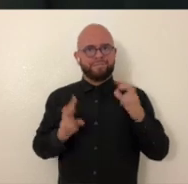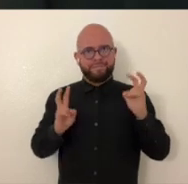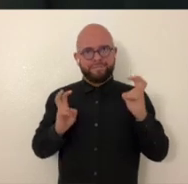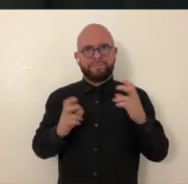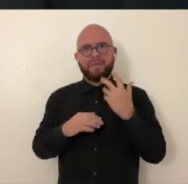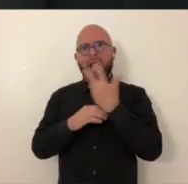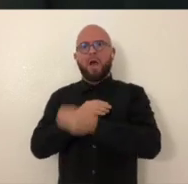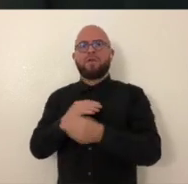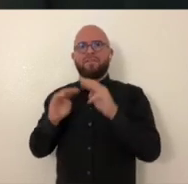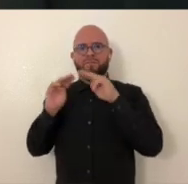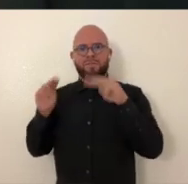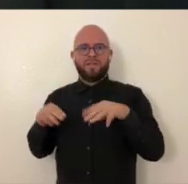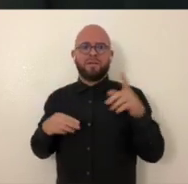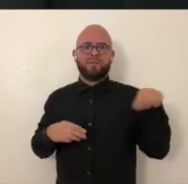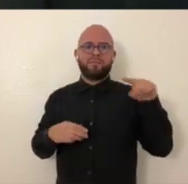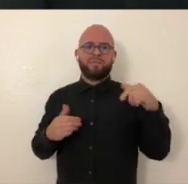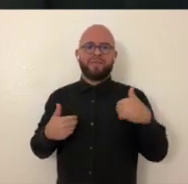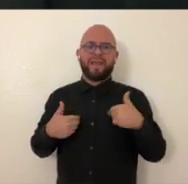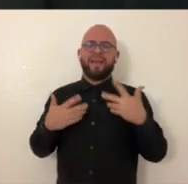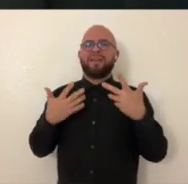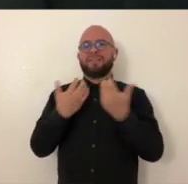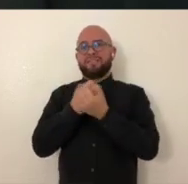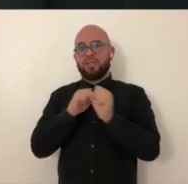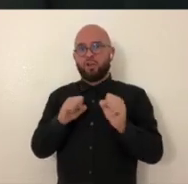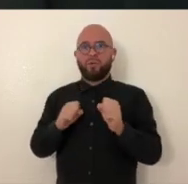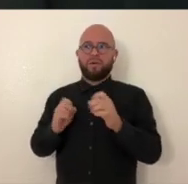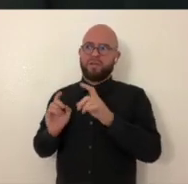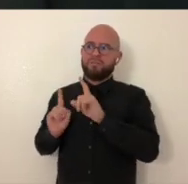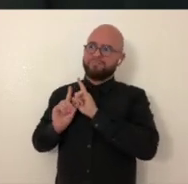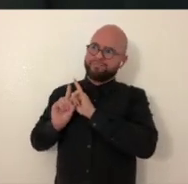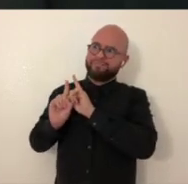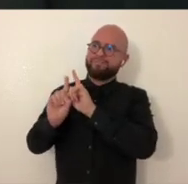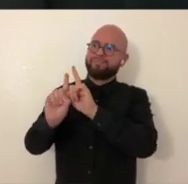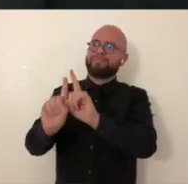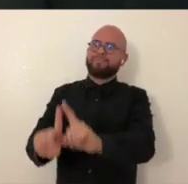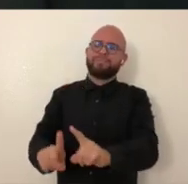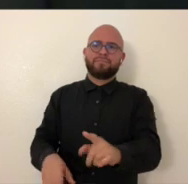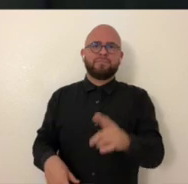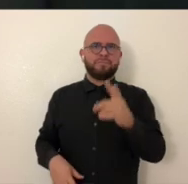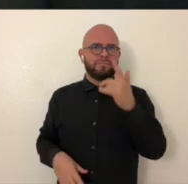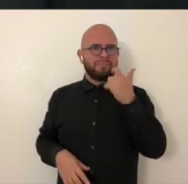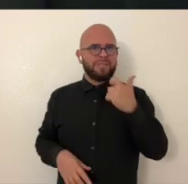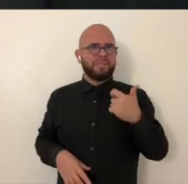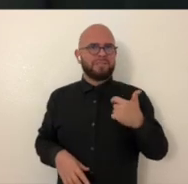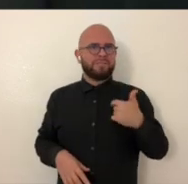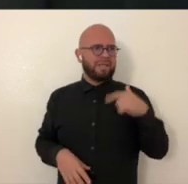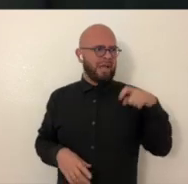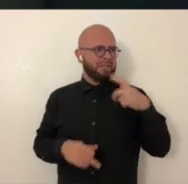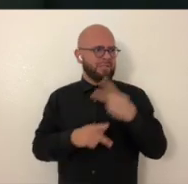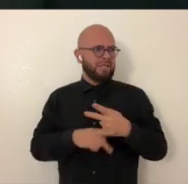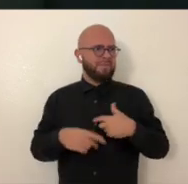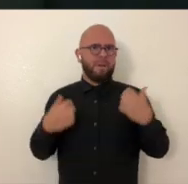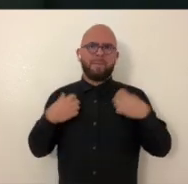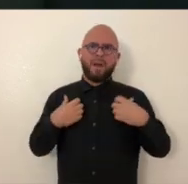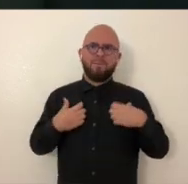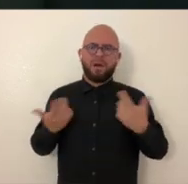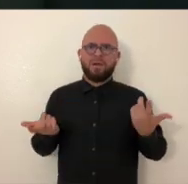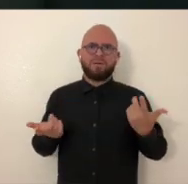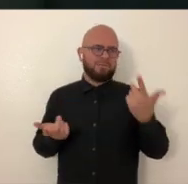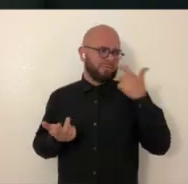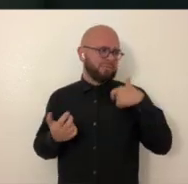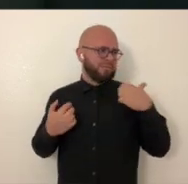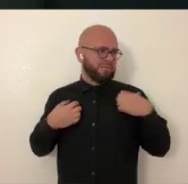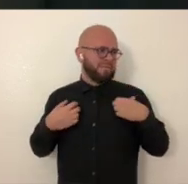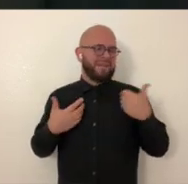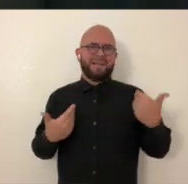forced me out of the museum. They had security escort me out because I had to keep